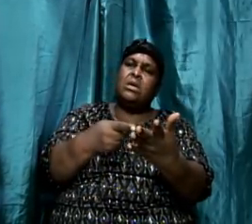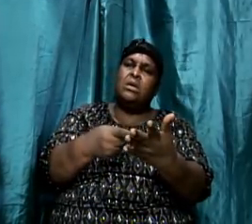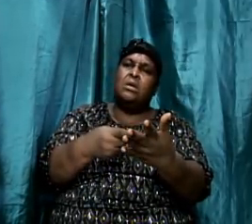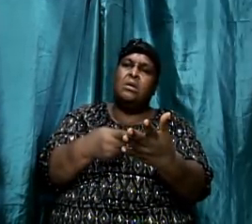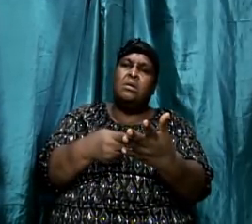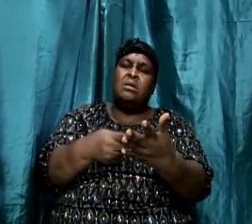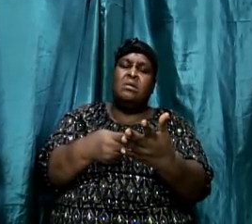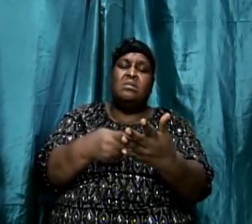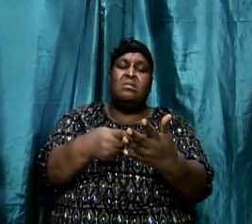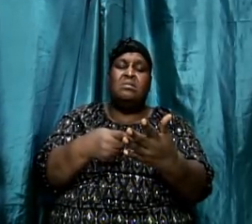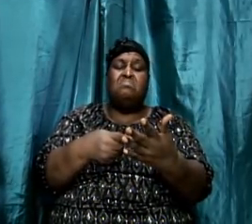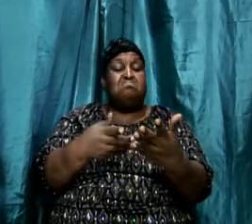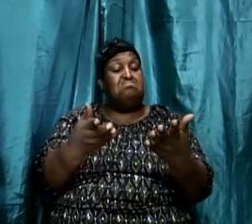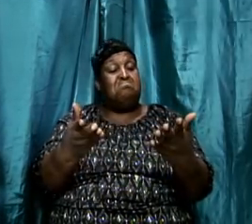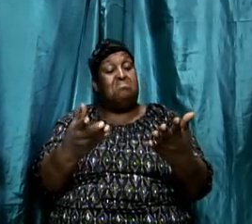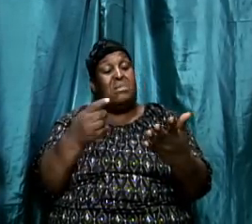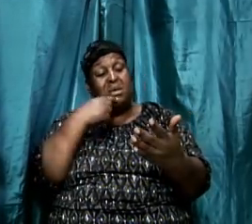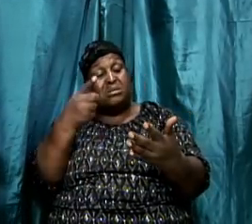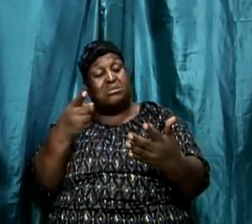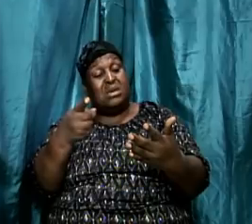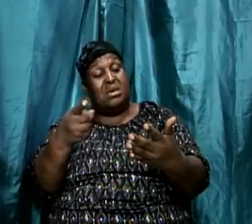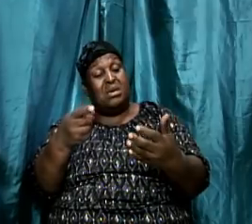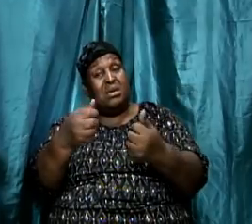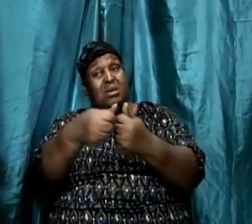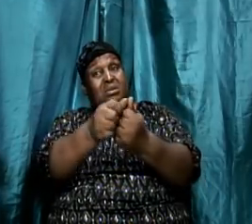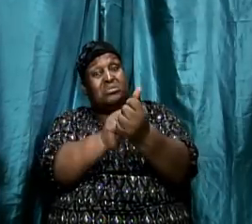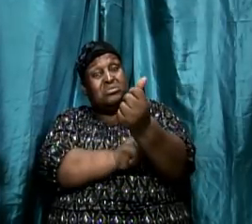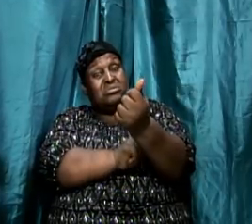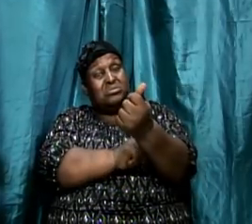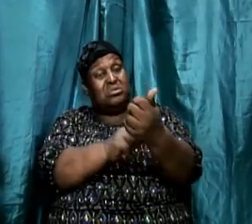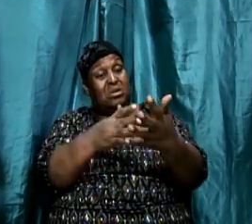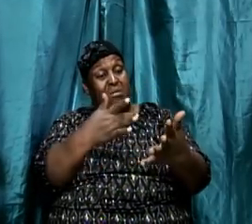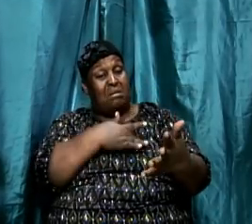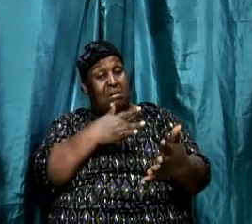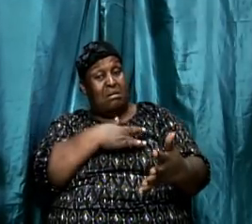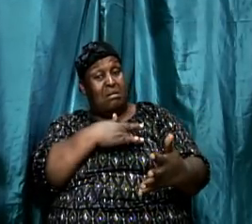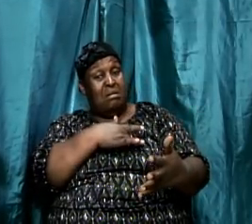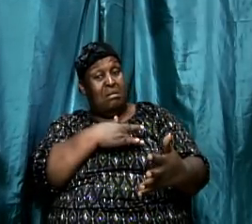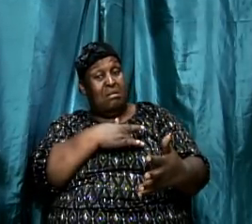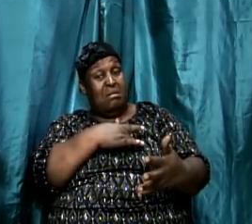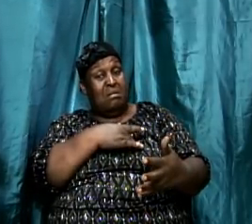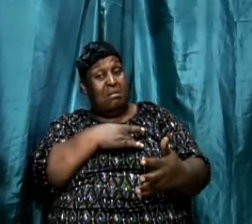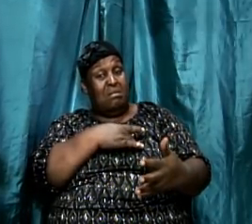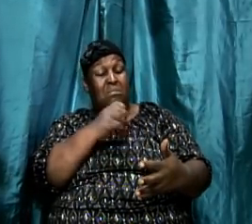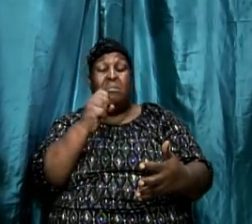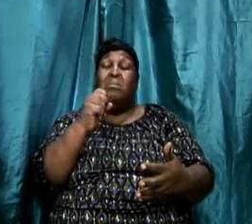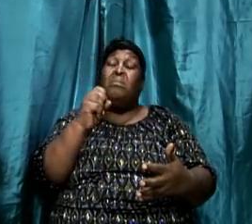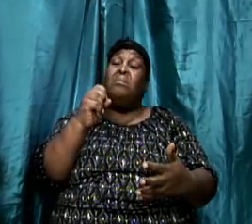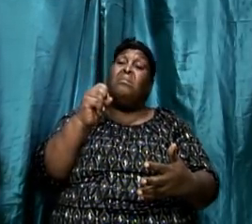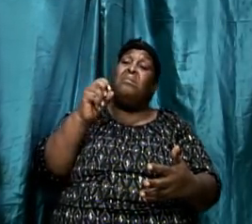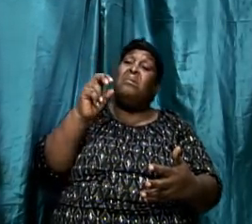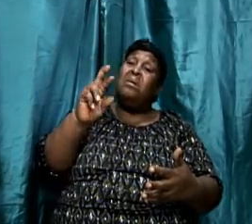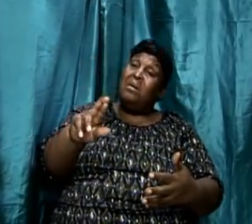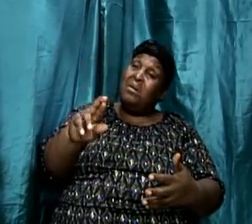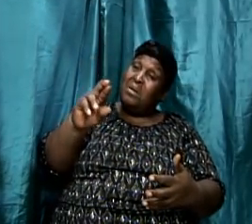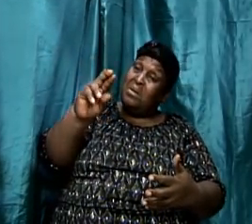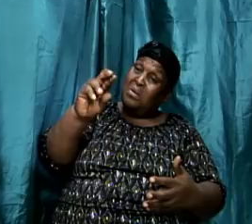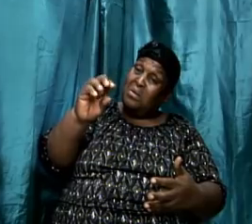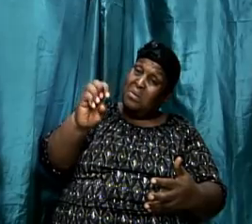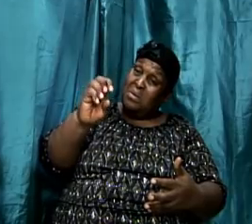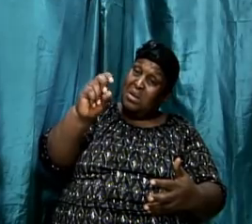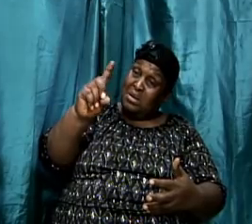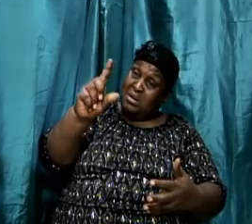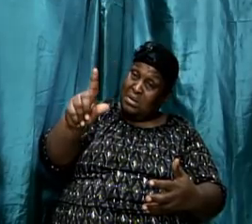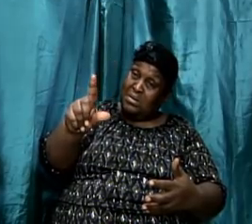render your heart? Or does it say, render your heart? You know, we have to take every word that we read, observe it